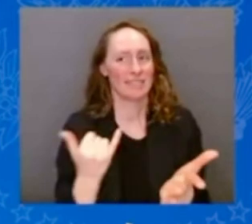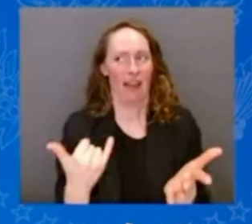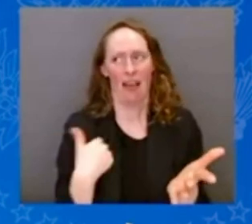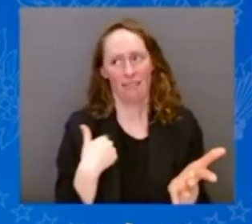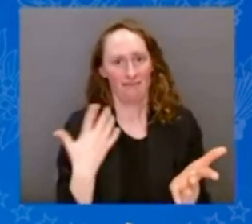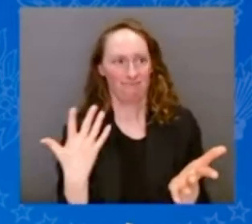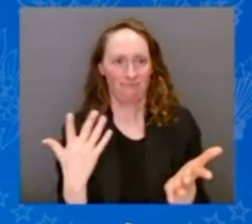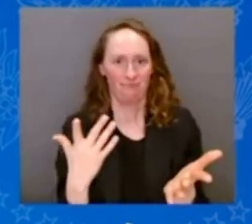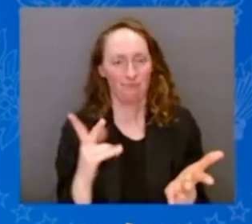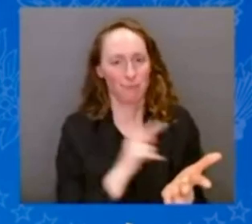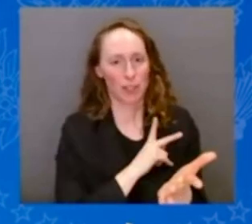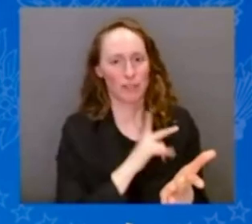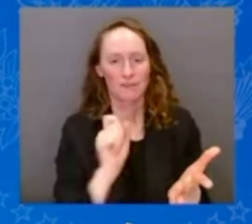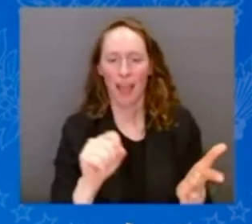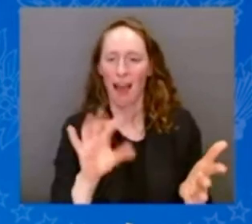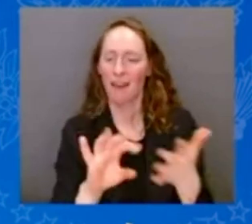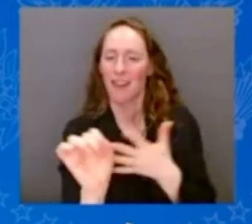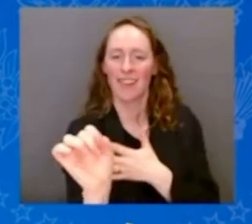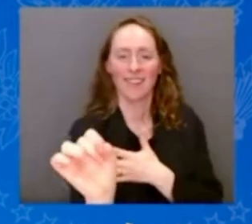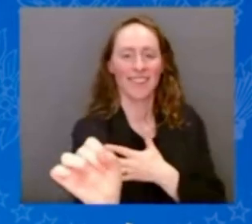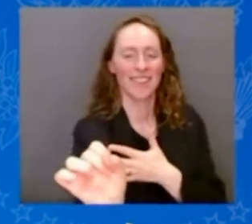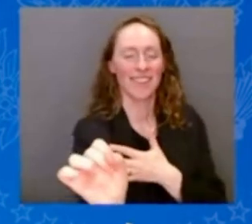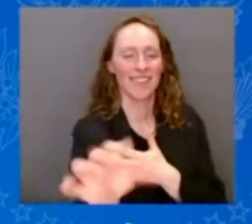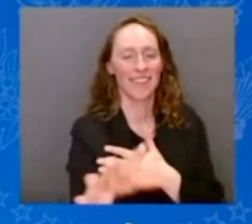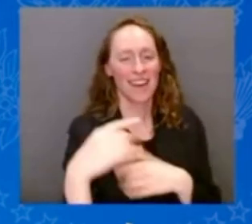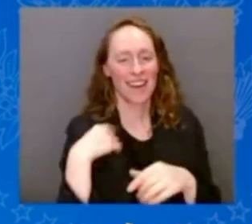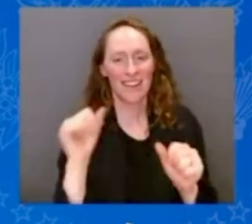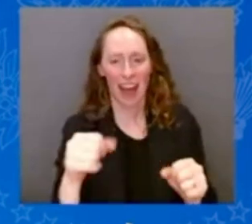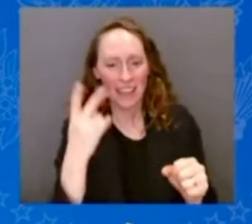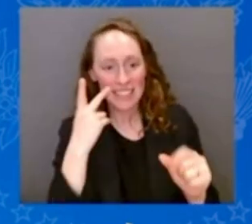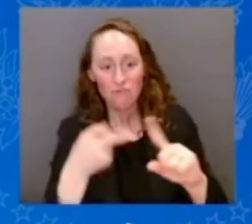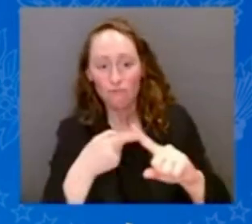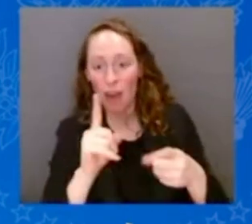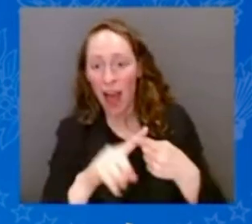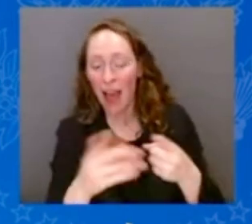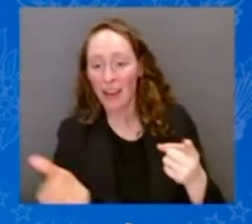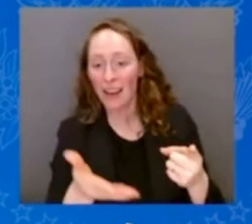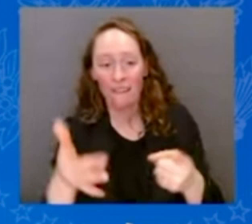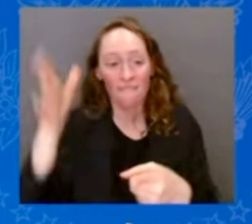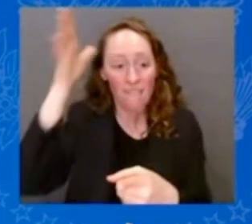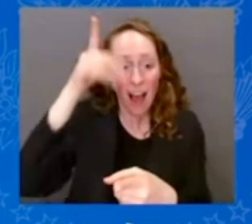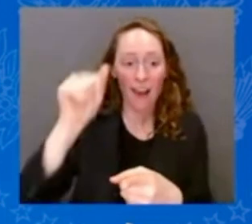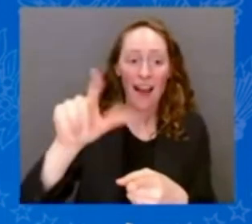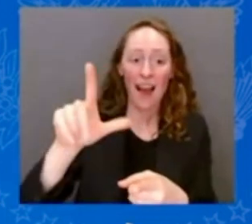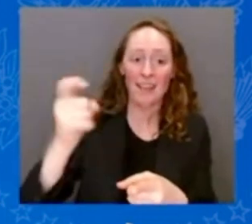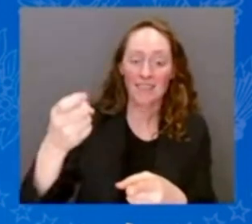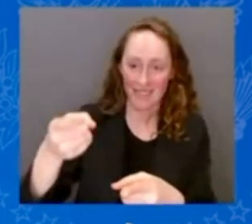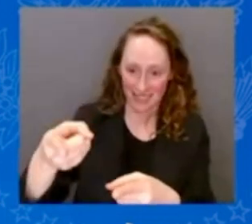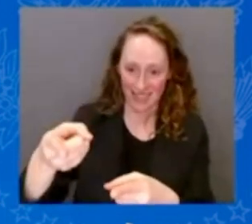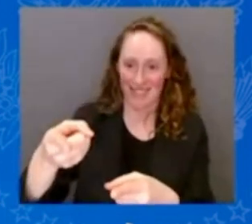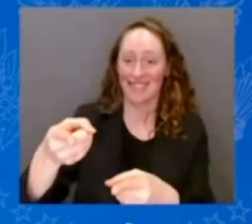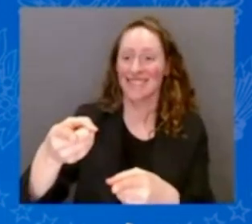friends like Father Alex. Father, I'm going to ruin your reputation by talking.